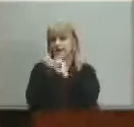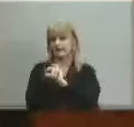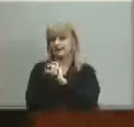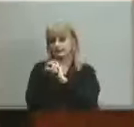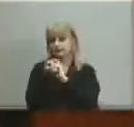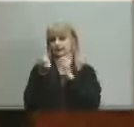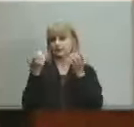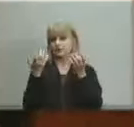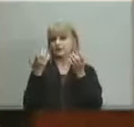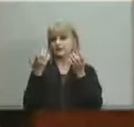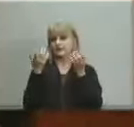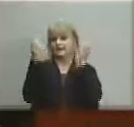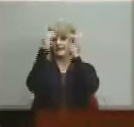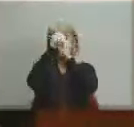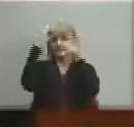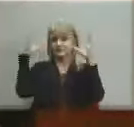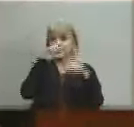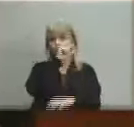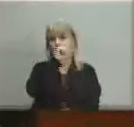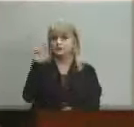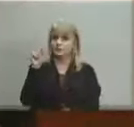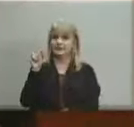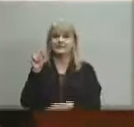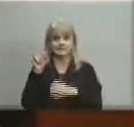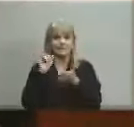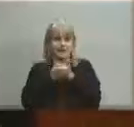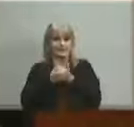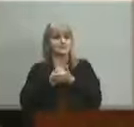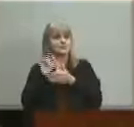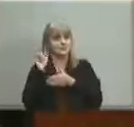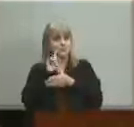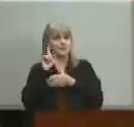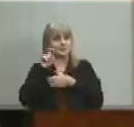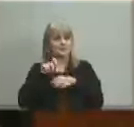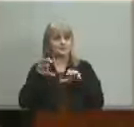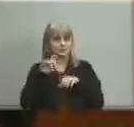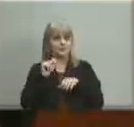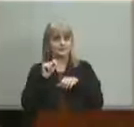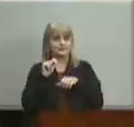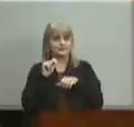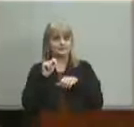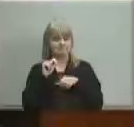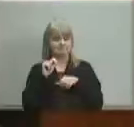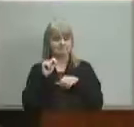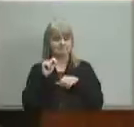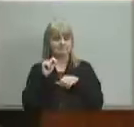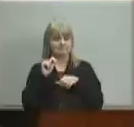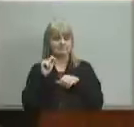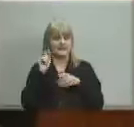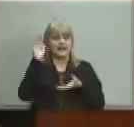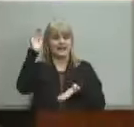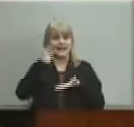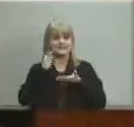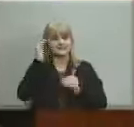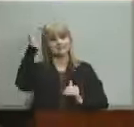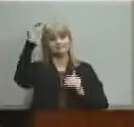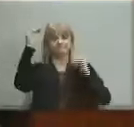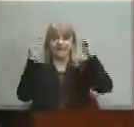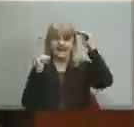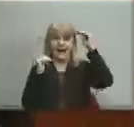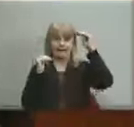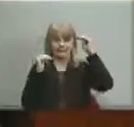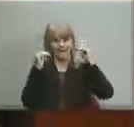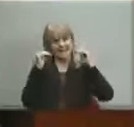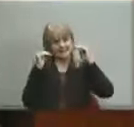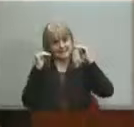and what vision 2020 is the place to do it narrow the gaps each year that needs to be our